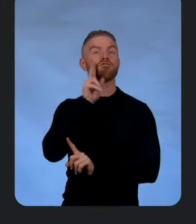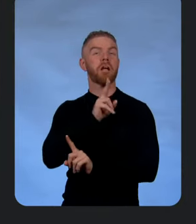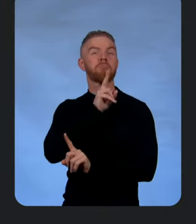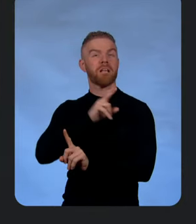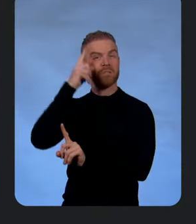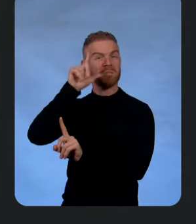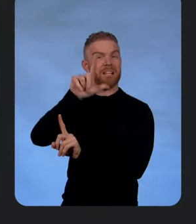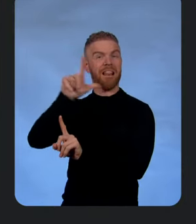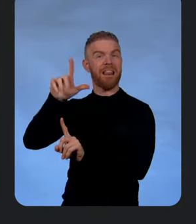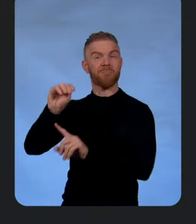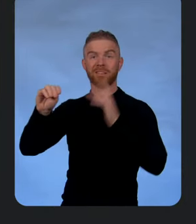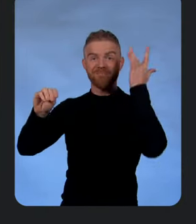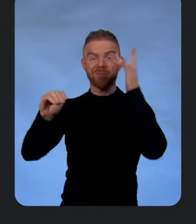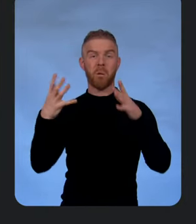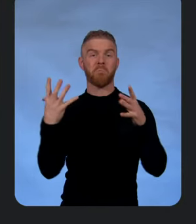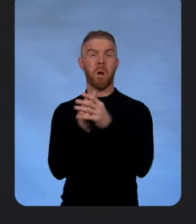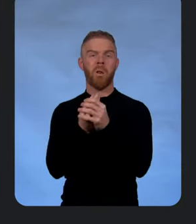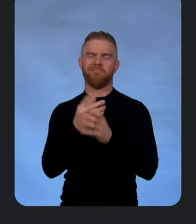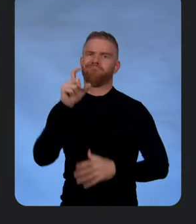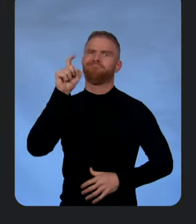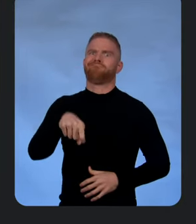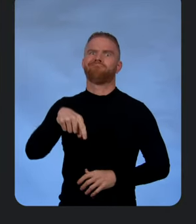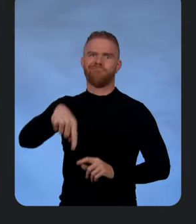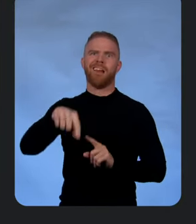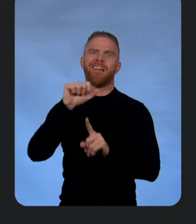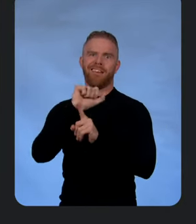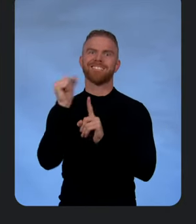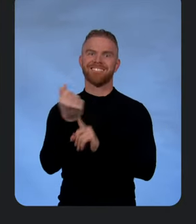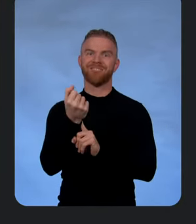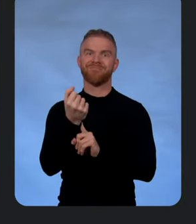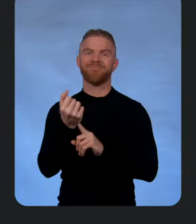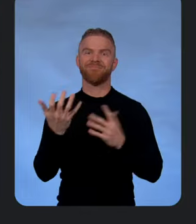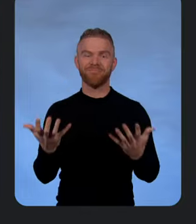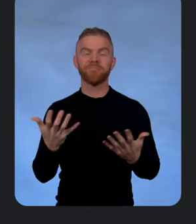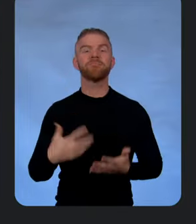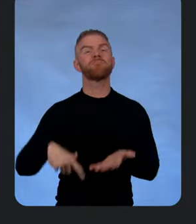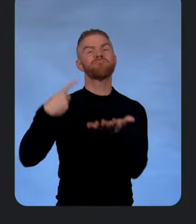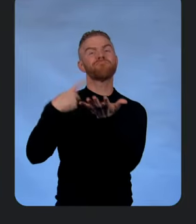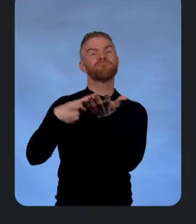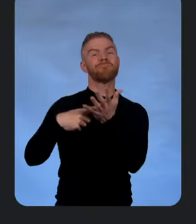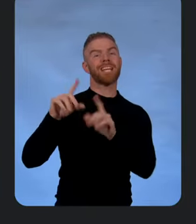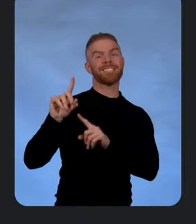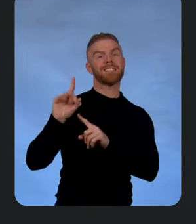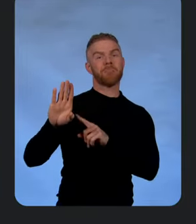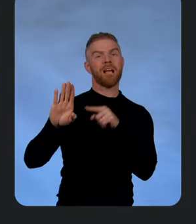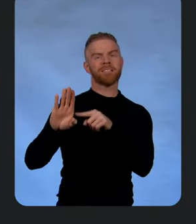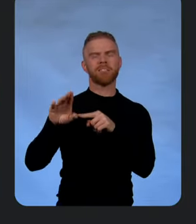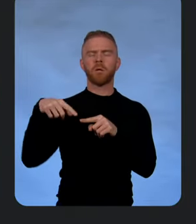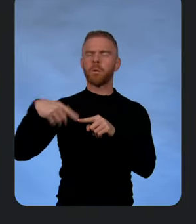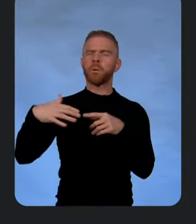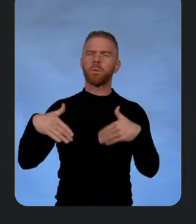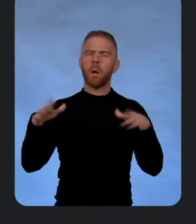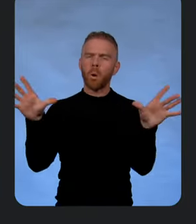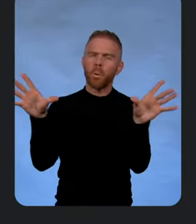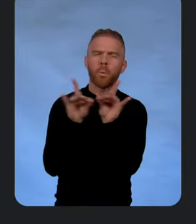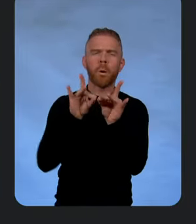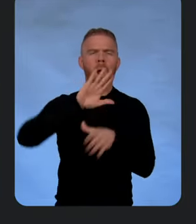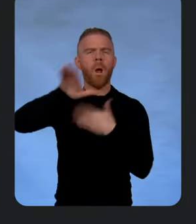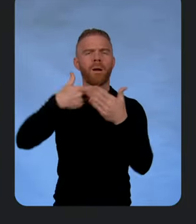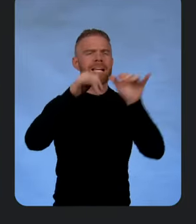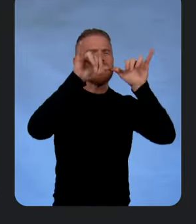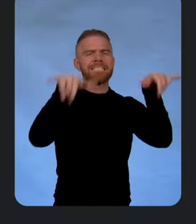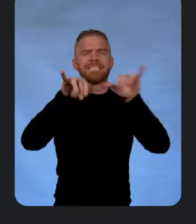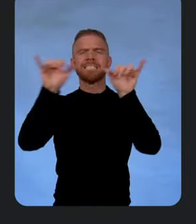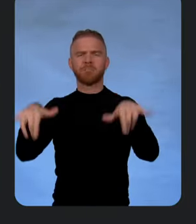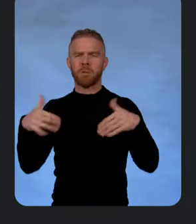because multimodality is really needed for this use case. Next, let's talk about the database, which is kind of the glue between all of these